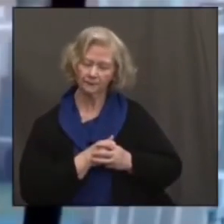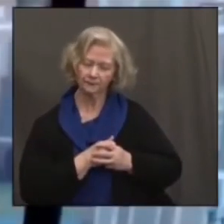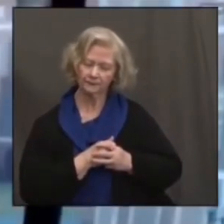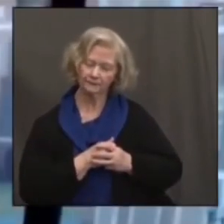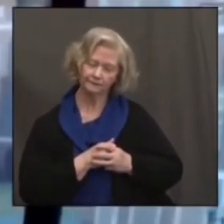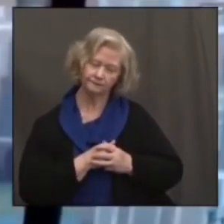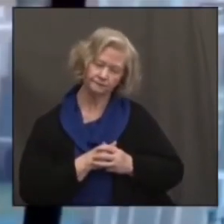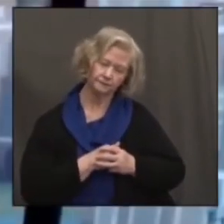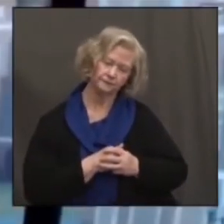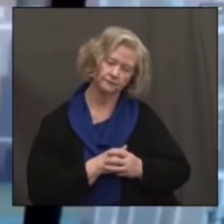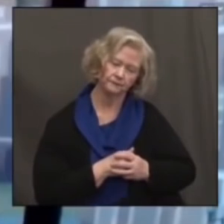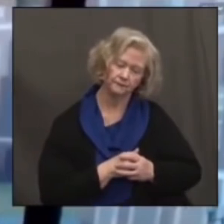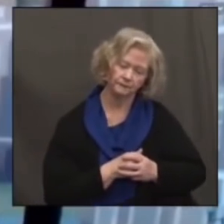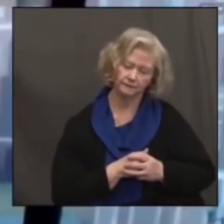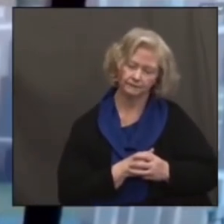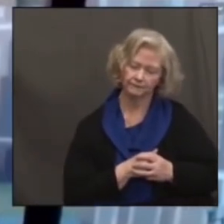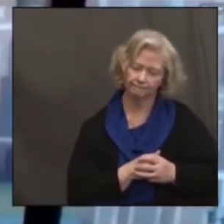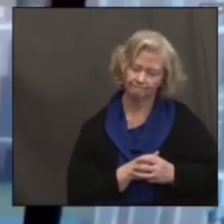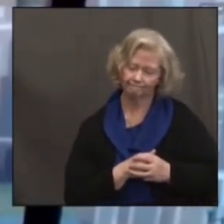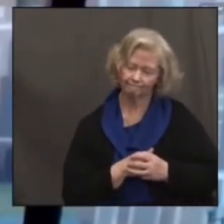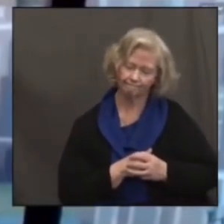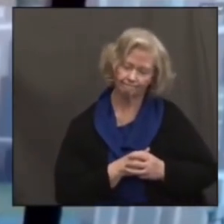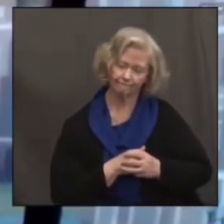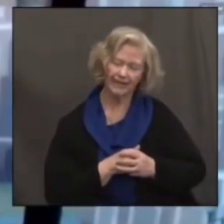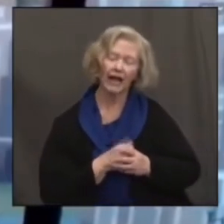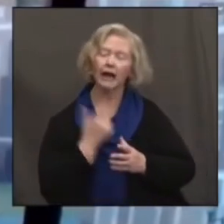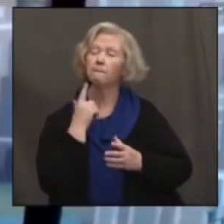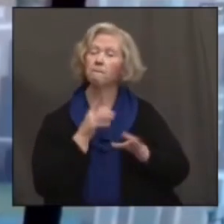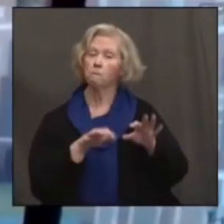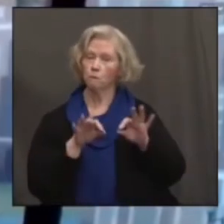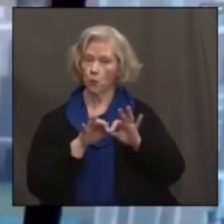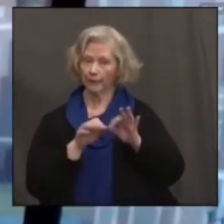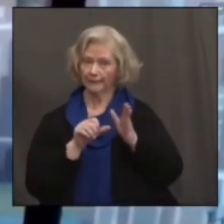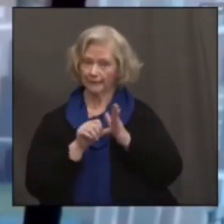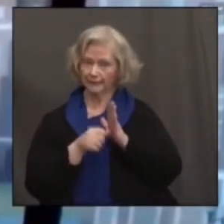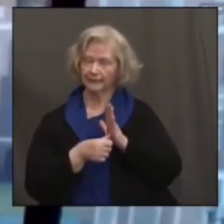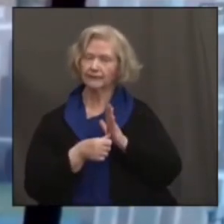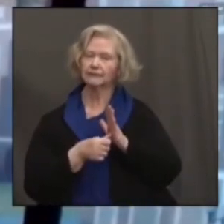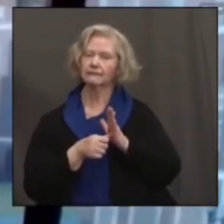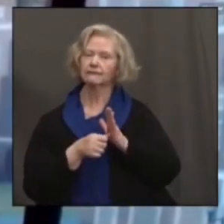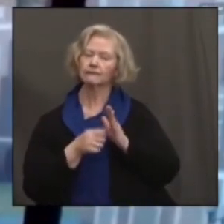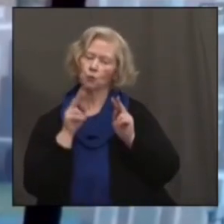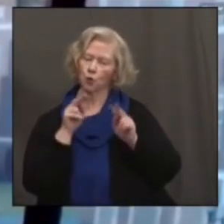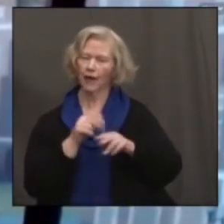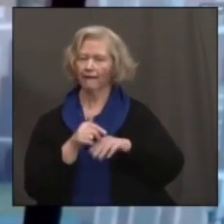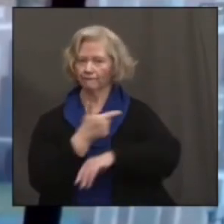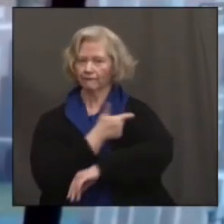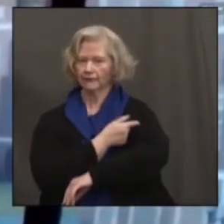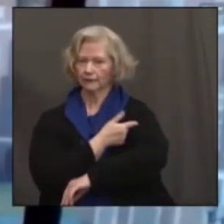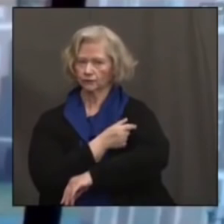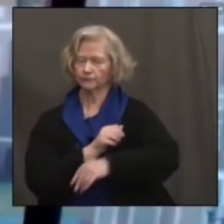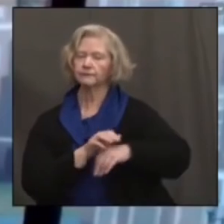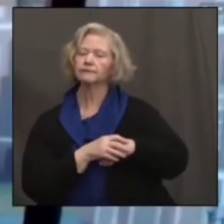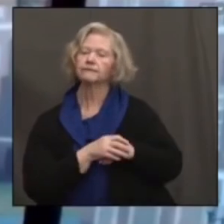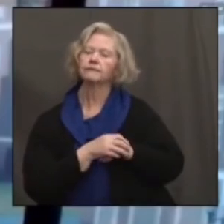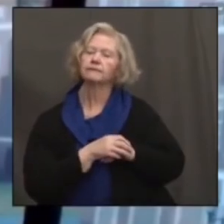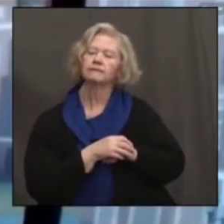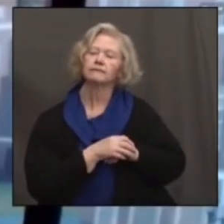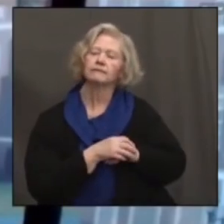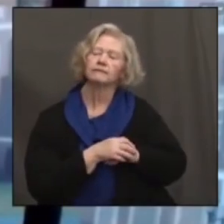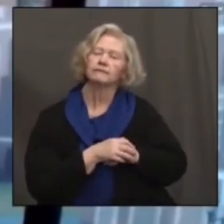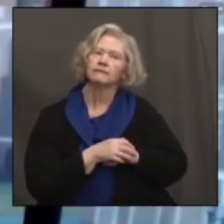so I think the key issue here is going to be the vaccination. And how we can get